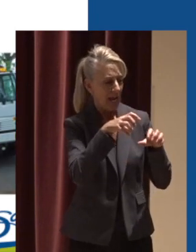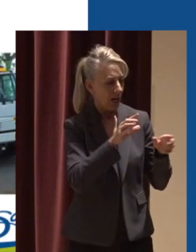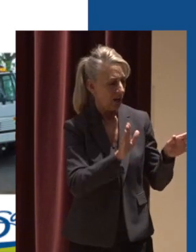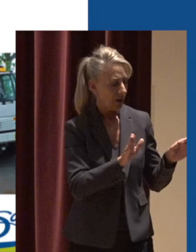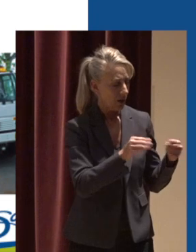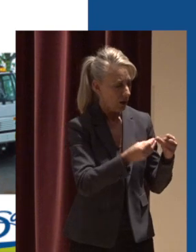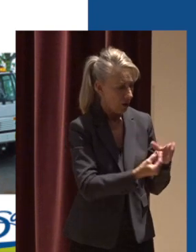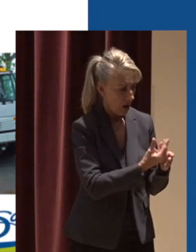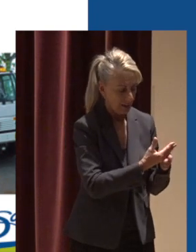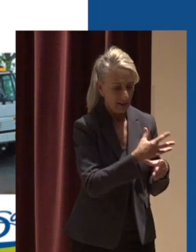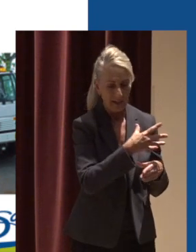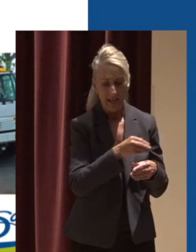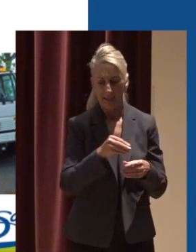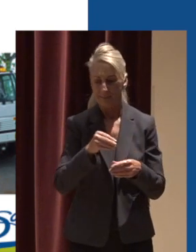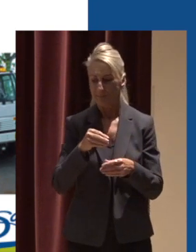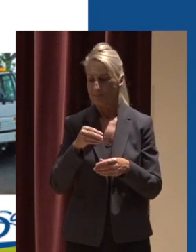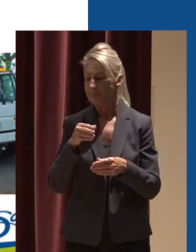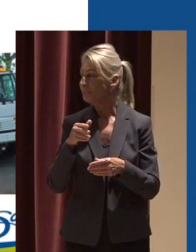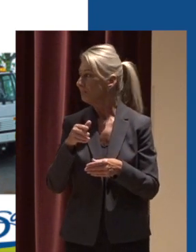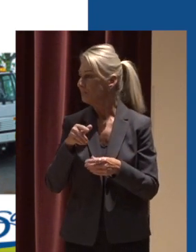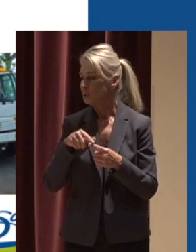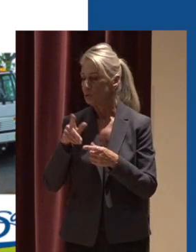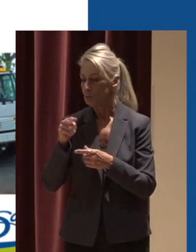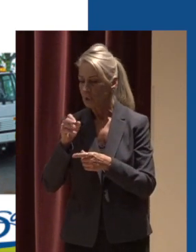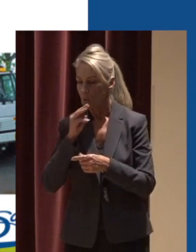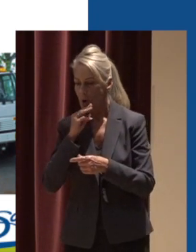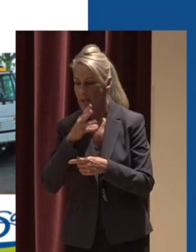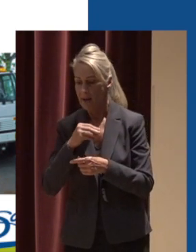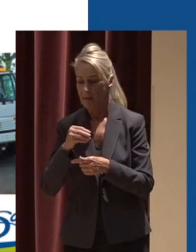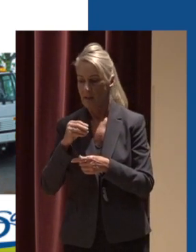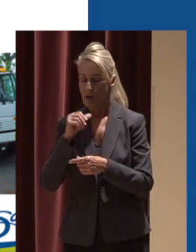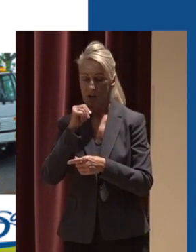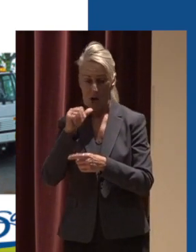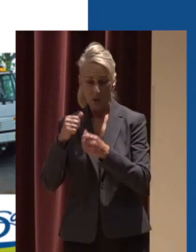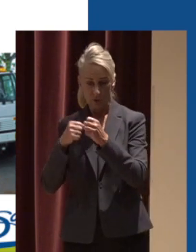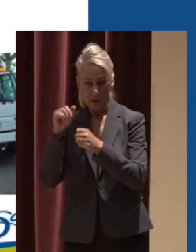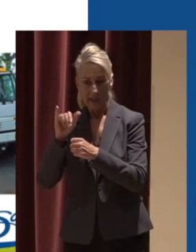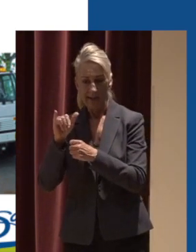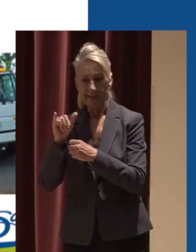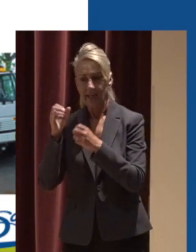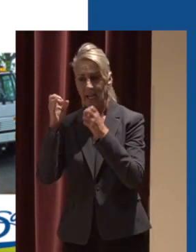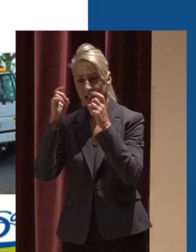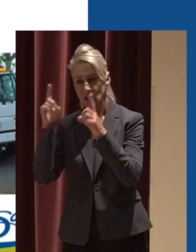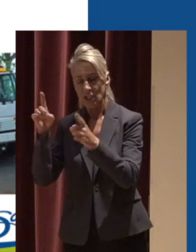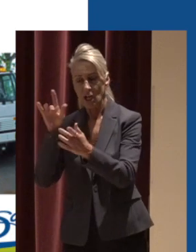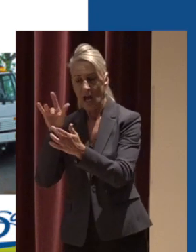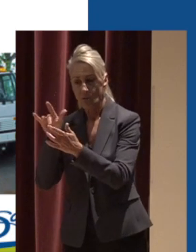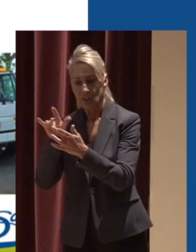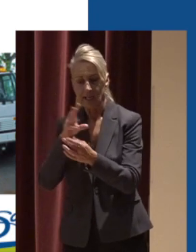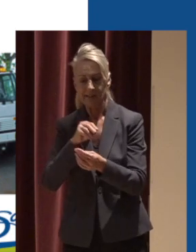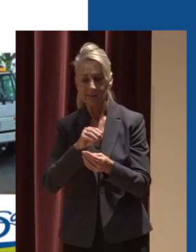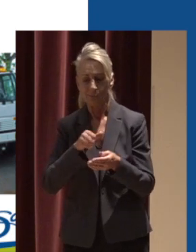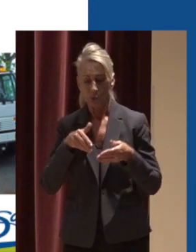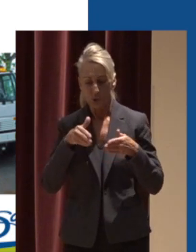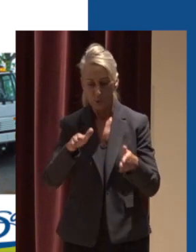quality treatment facilities to treat stormwater and also non-structural programs such as education outreach and street sweeping